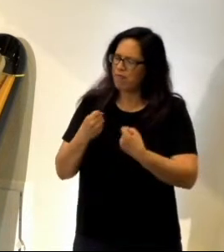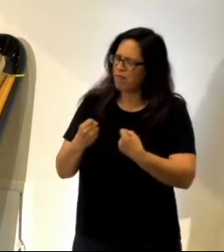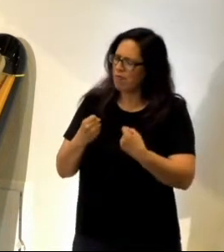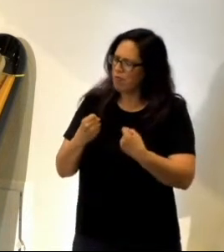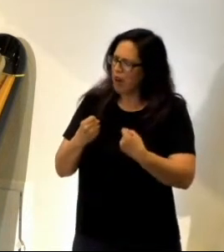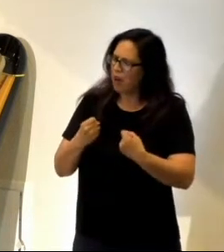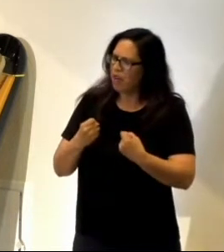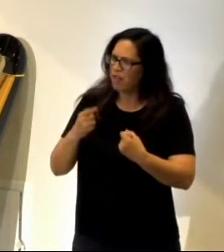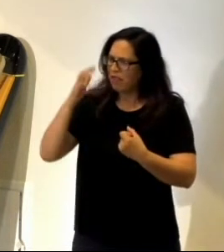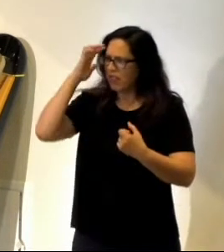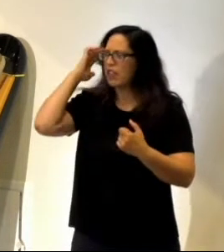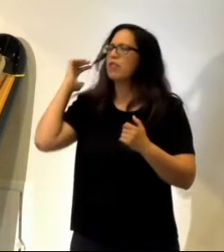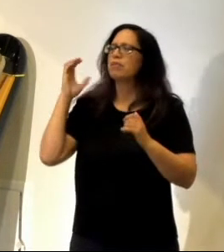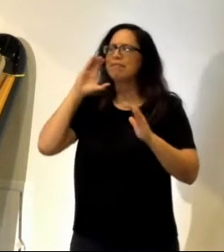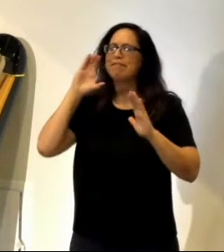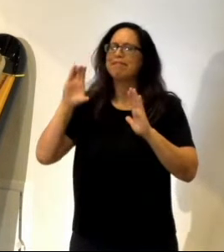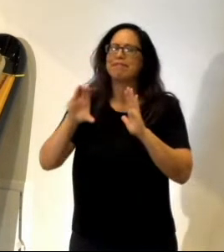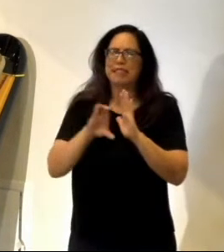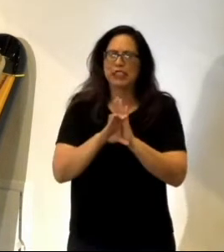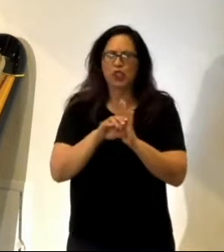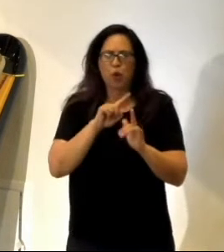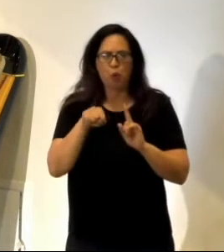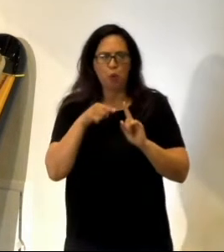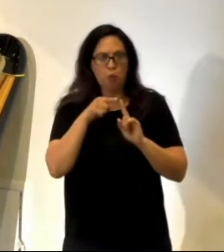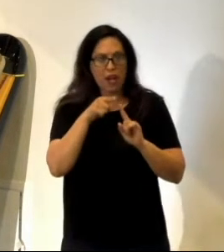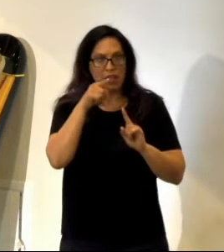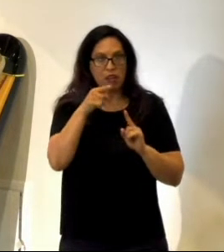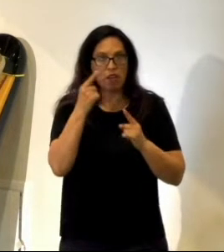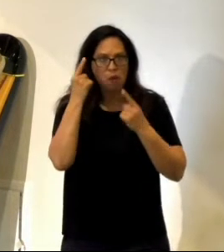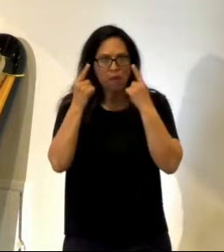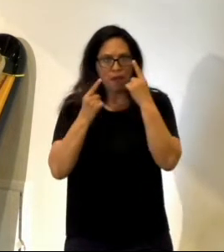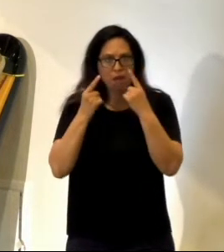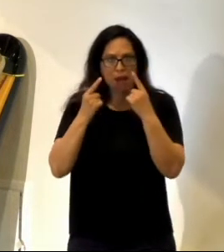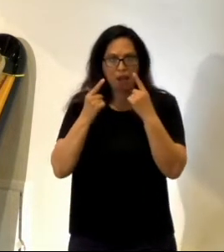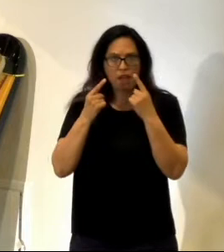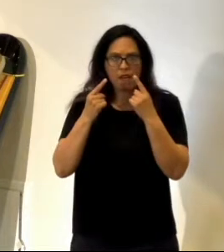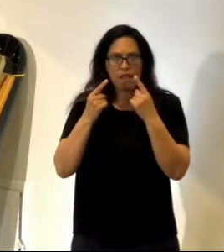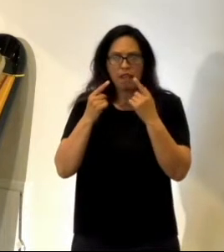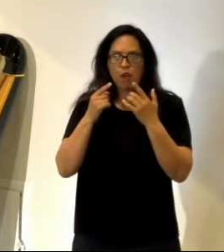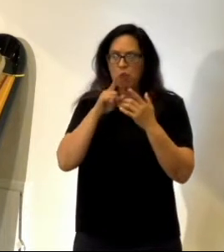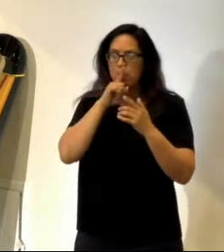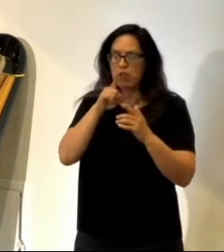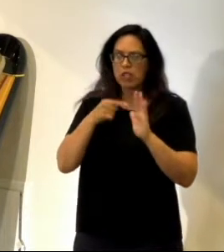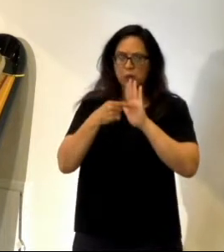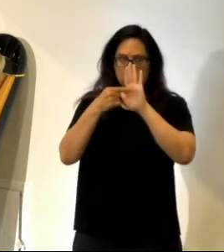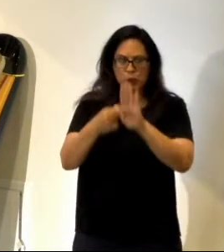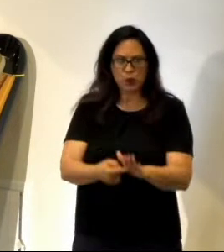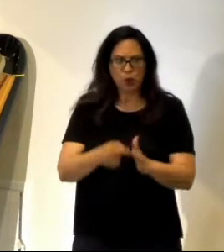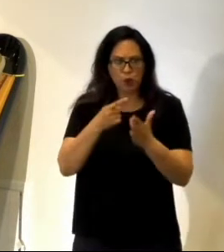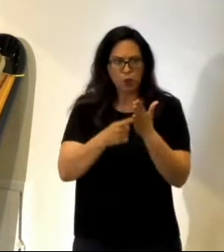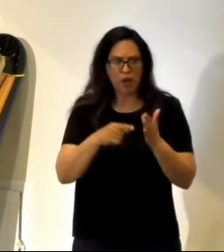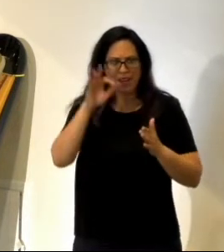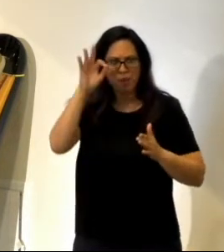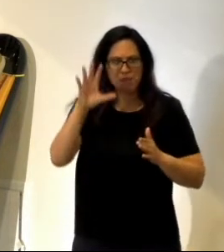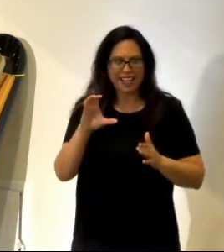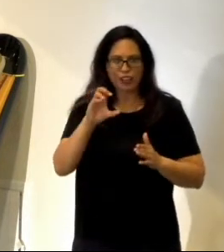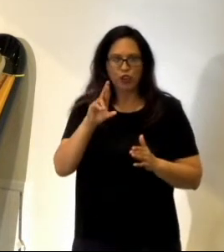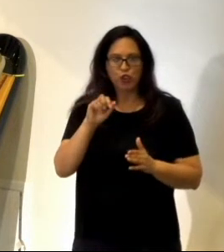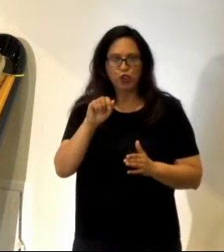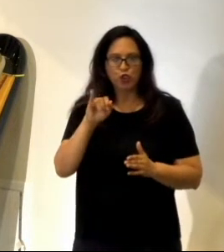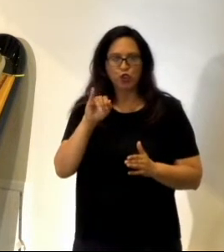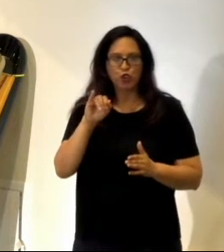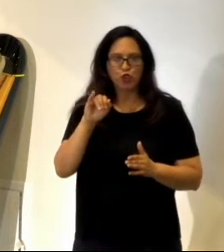It's a powerful image. When you consider that it also illustrates something that Pastor Craig talked about a while back.